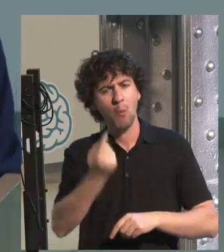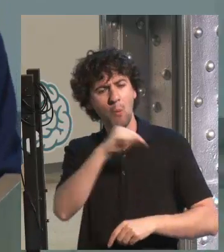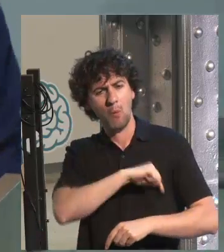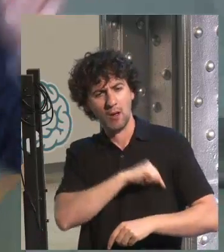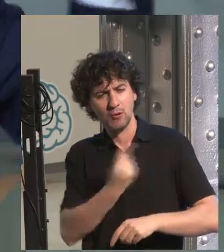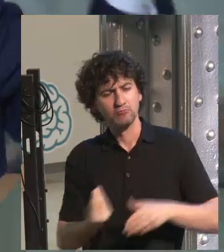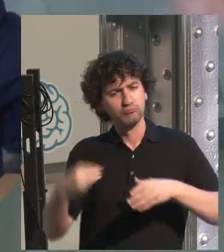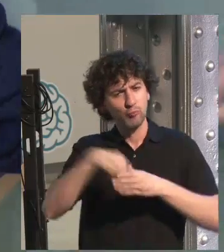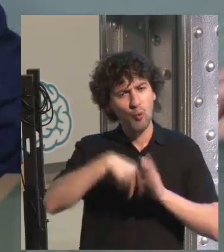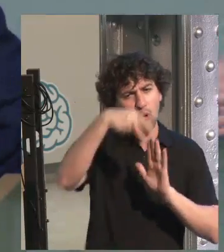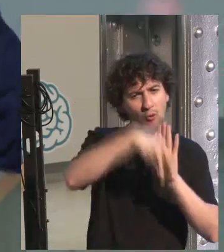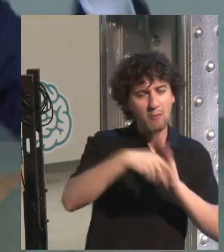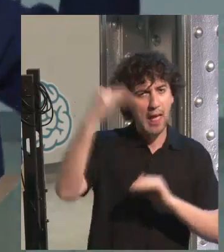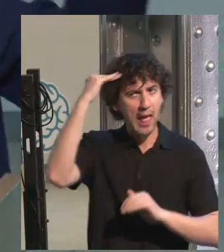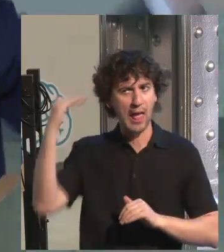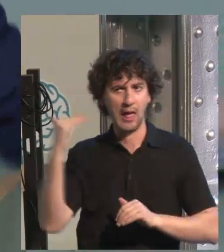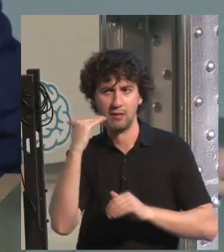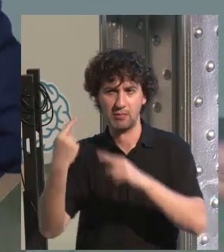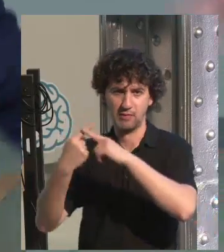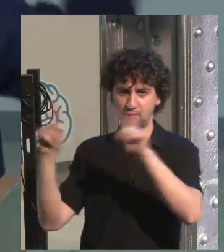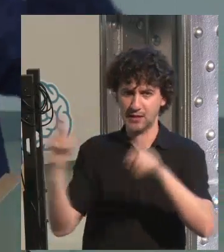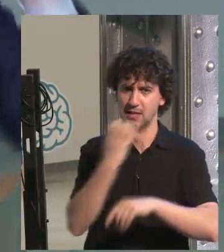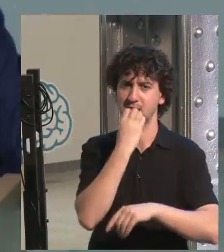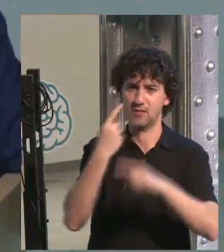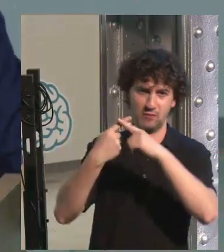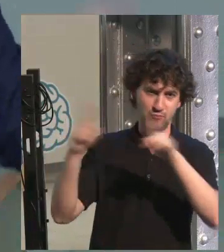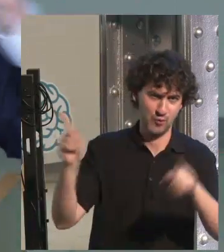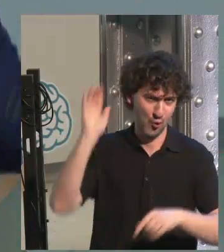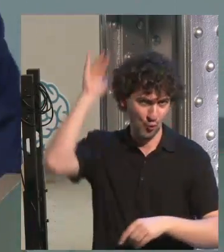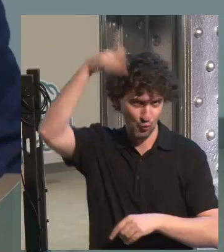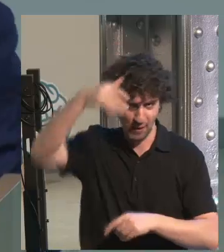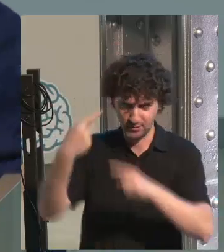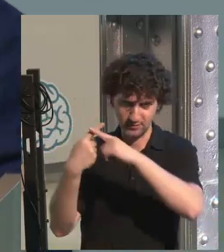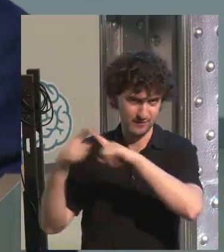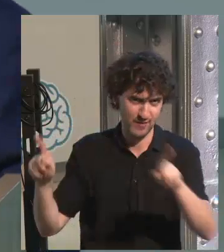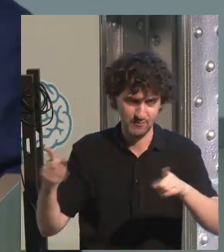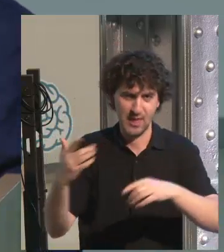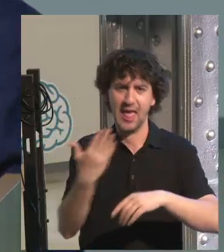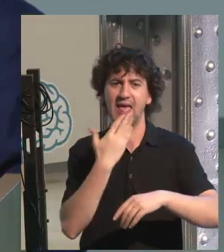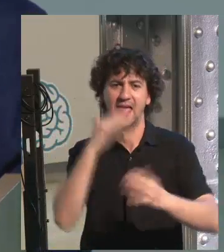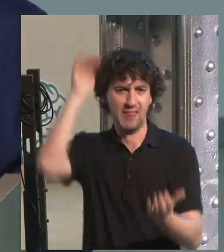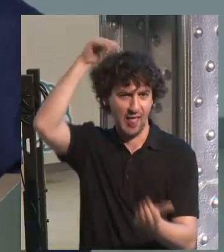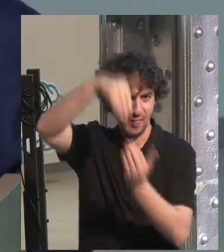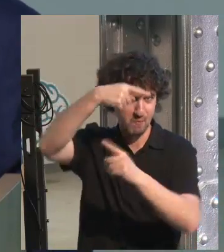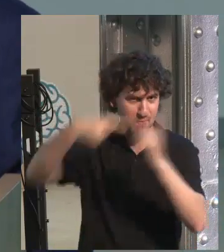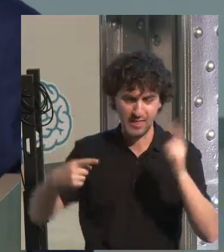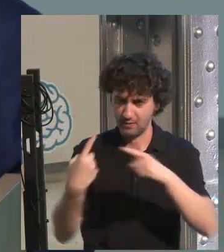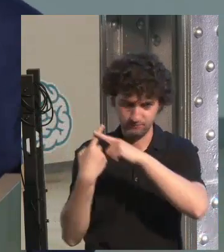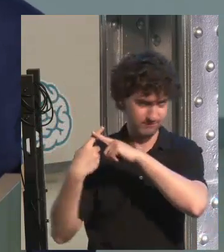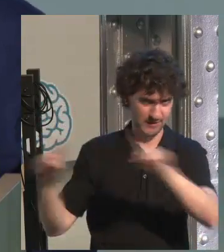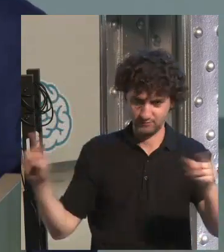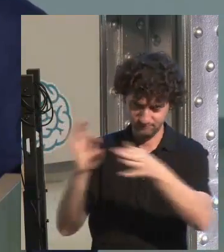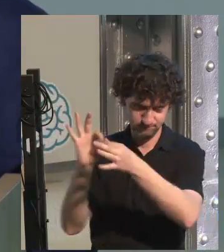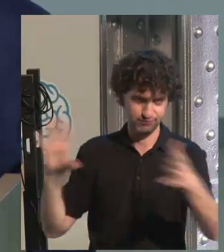will introduce values and norms that are not those from the Egyptians or the Romans or the people from the Middle Age,